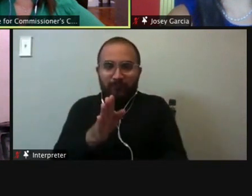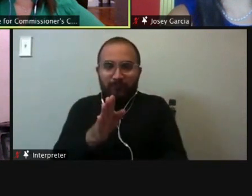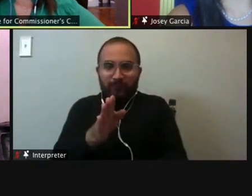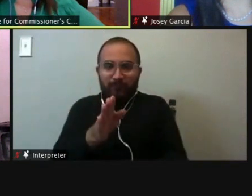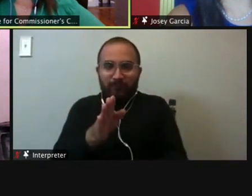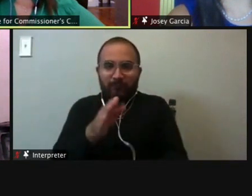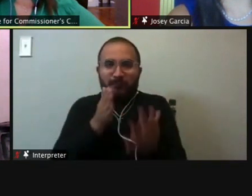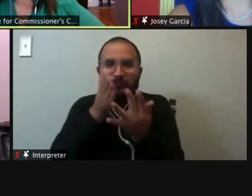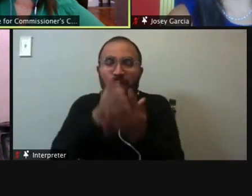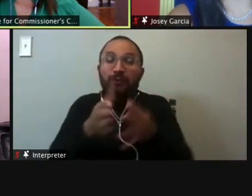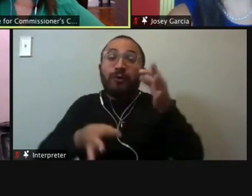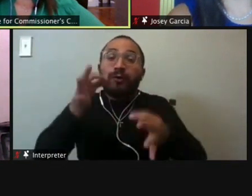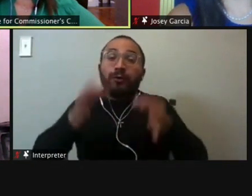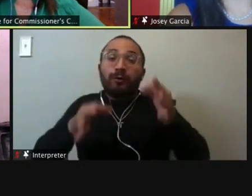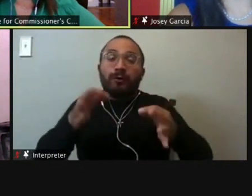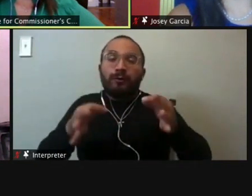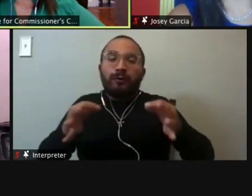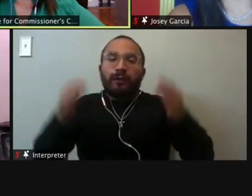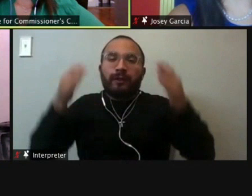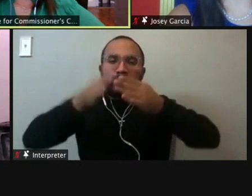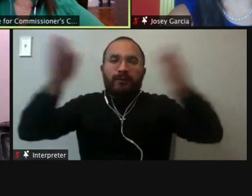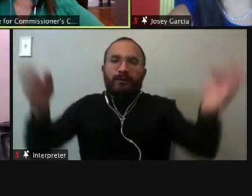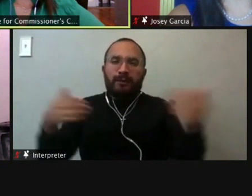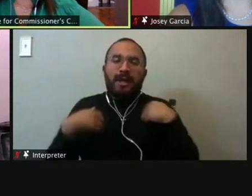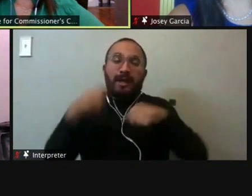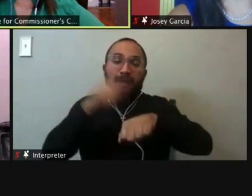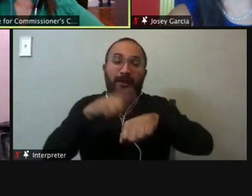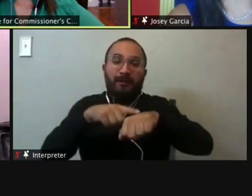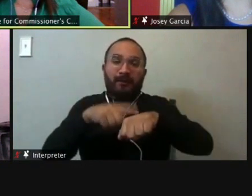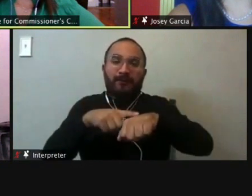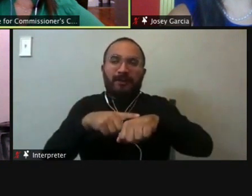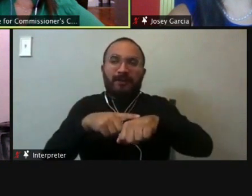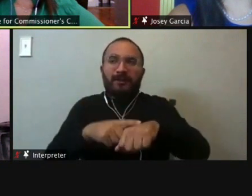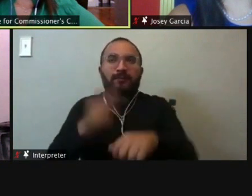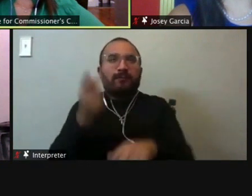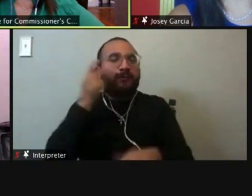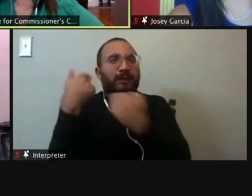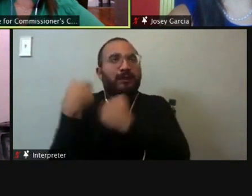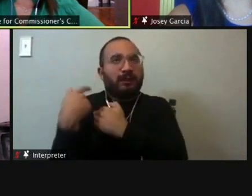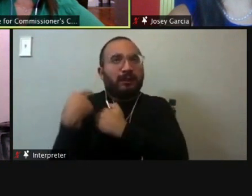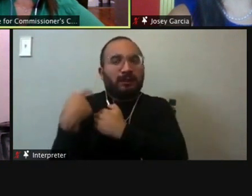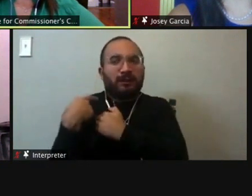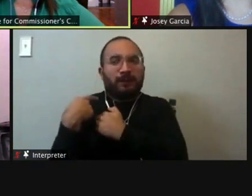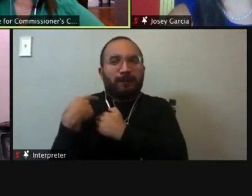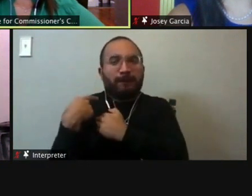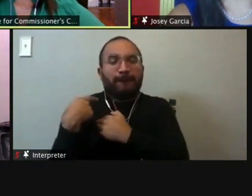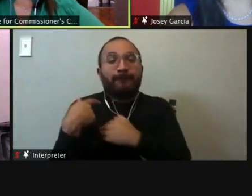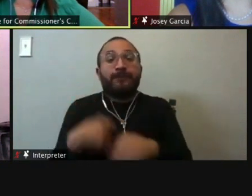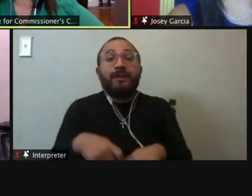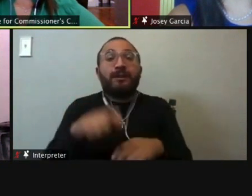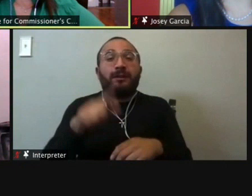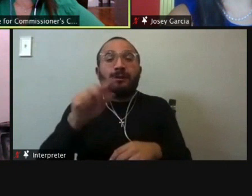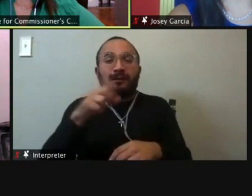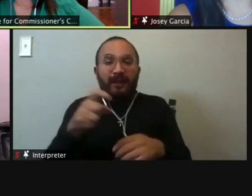and, um, make ourselves available, be transparent, bring accountability. Again, two billion of our tax dollars. It's time that you